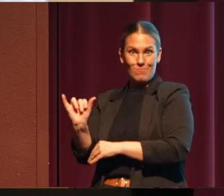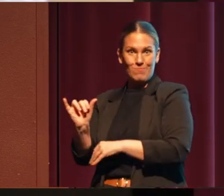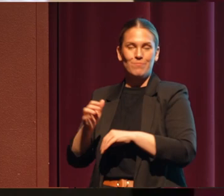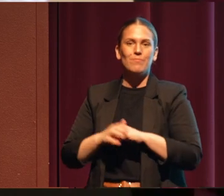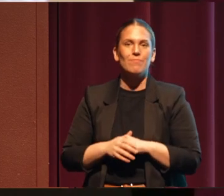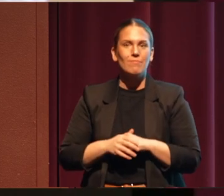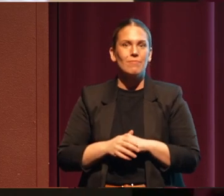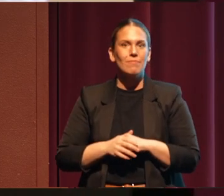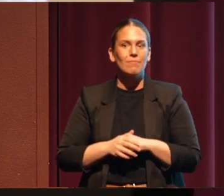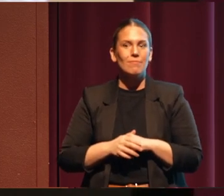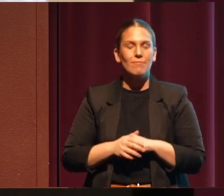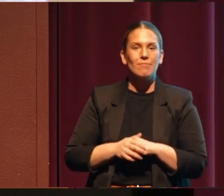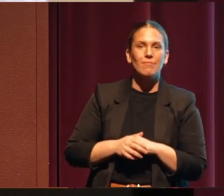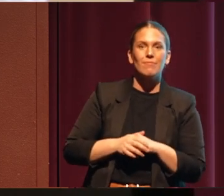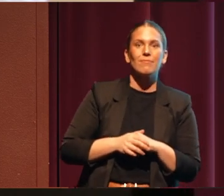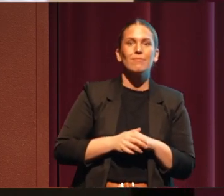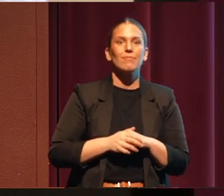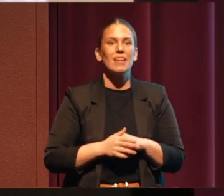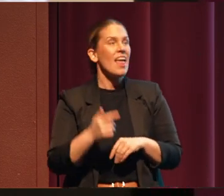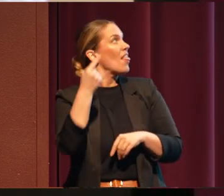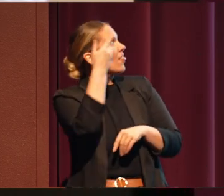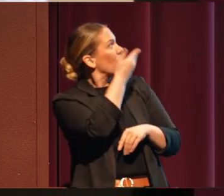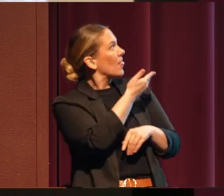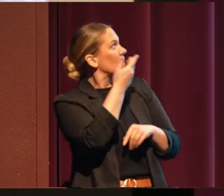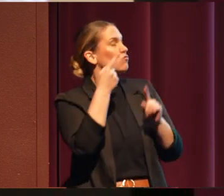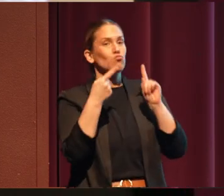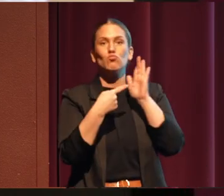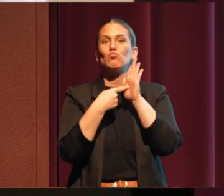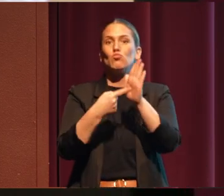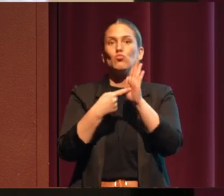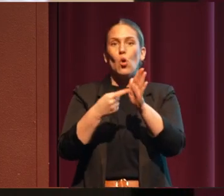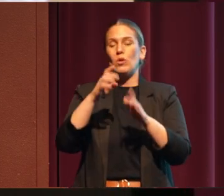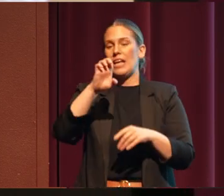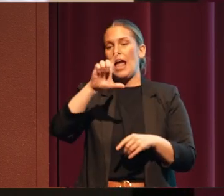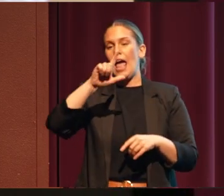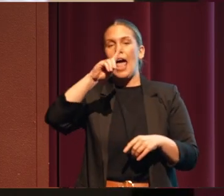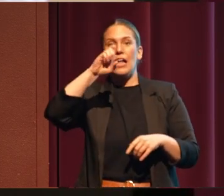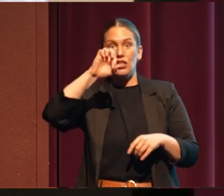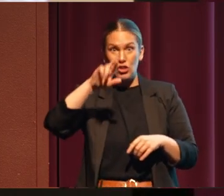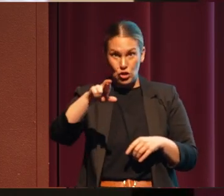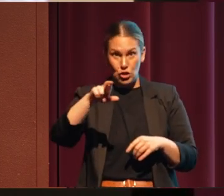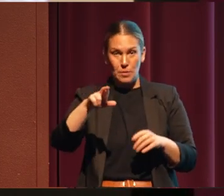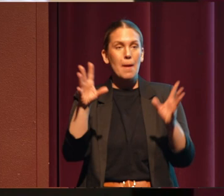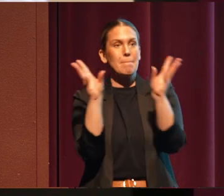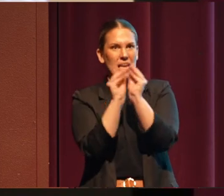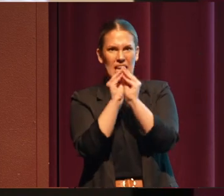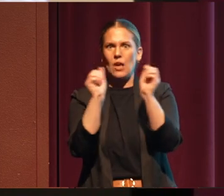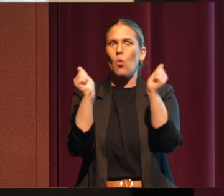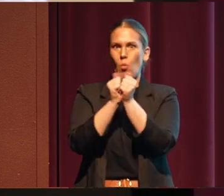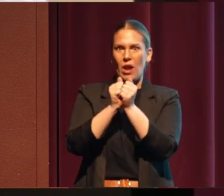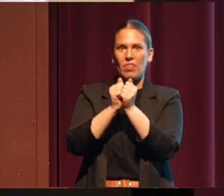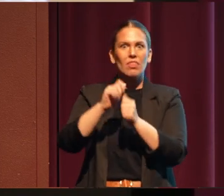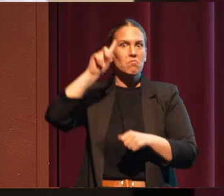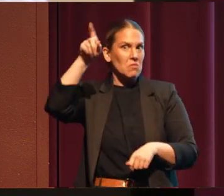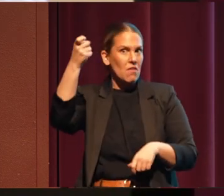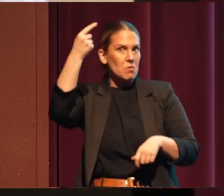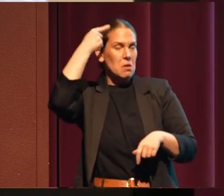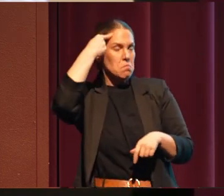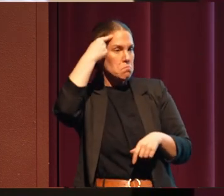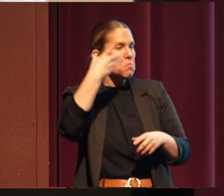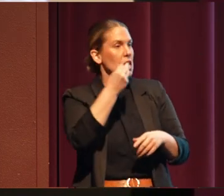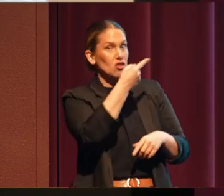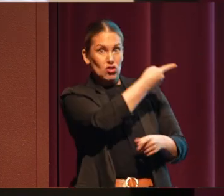tribal elder meeting with the Secretary of the Interior, Deb Holland. She was here last spring and she stopped by our